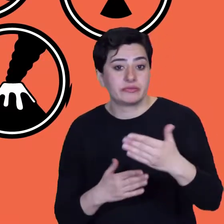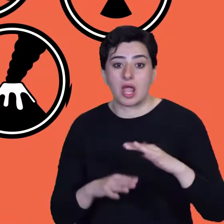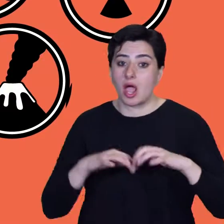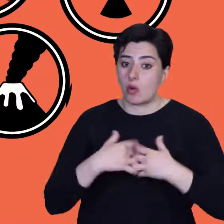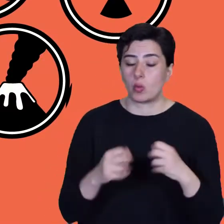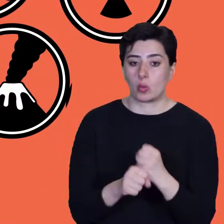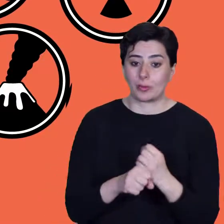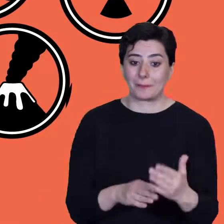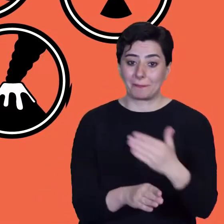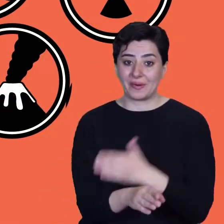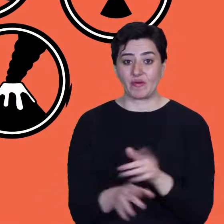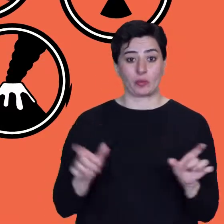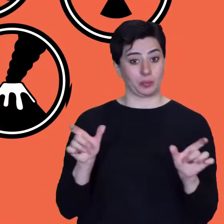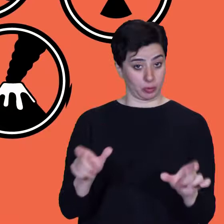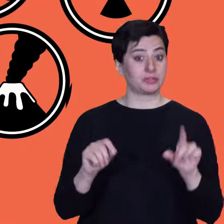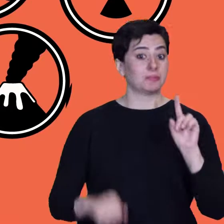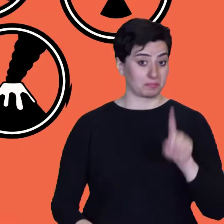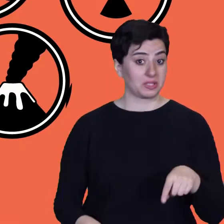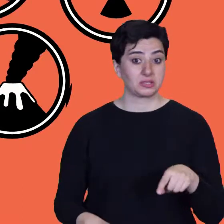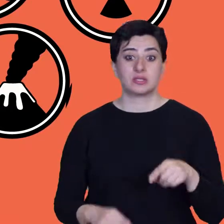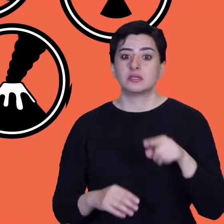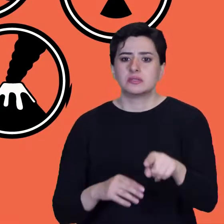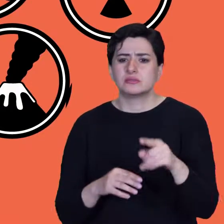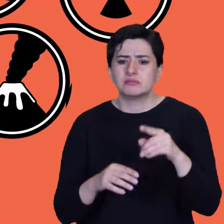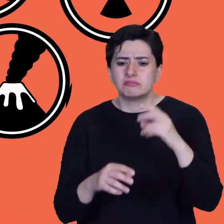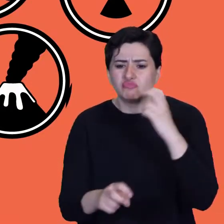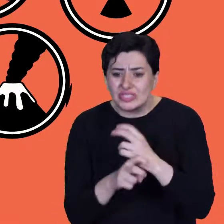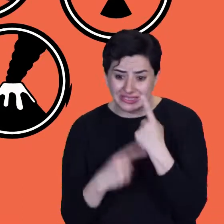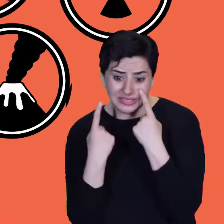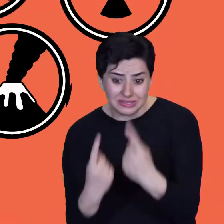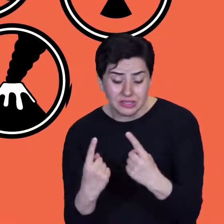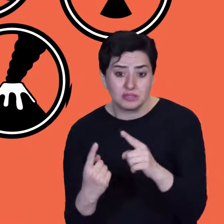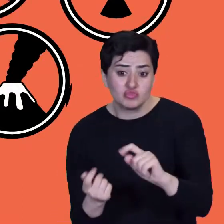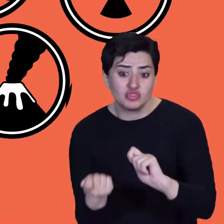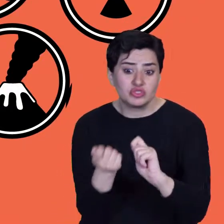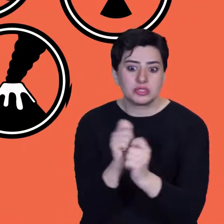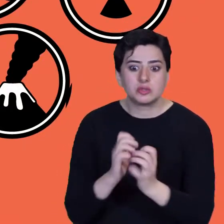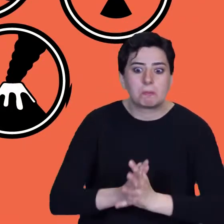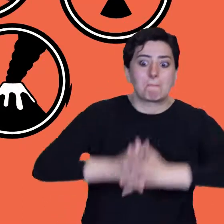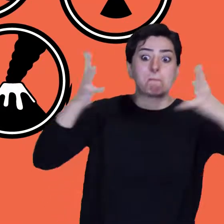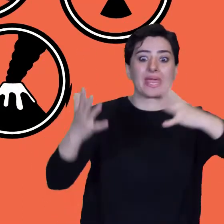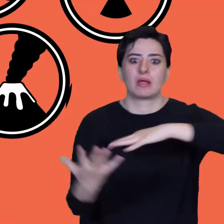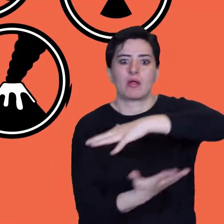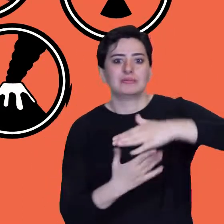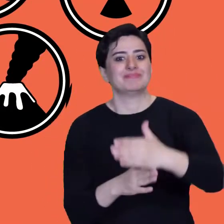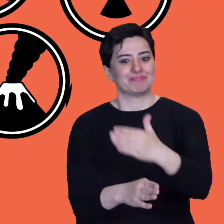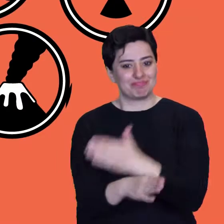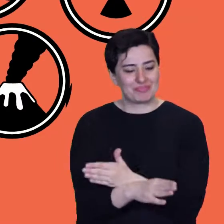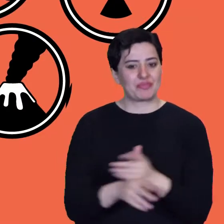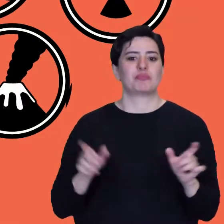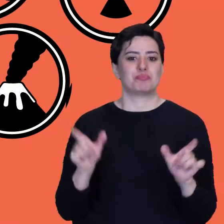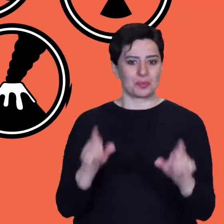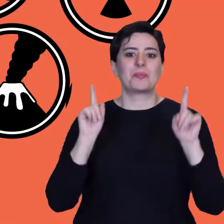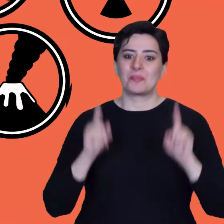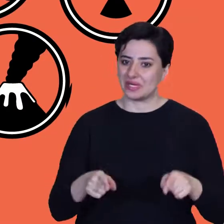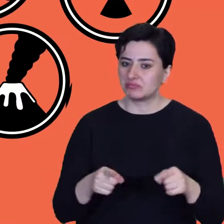As we know, a hazard doesn't have to turn into a disaster. The risk is the chance that it will. So paying